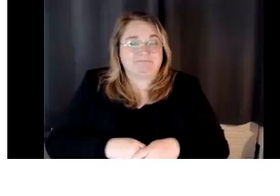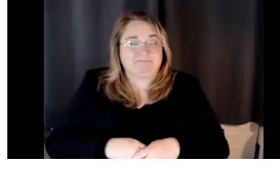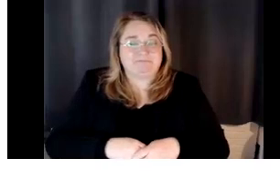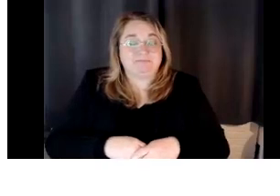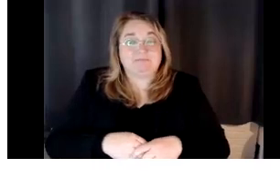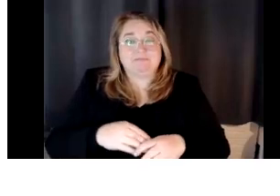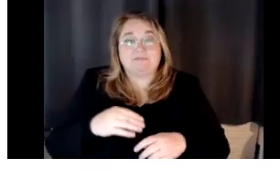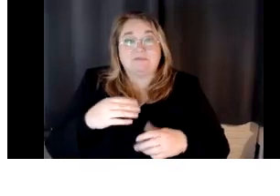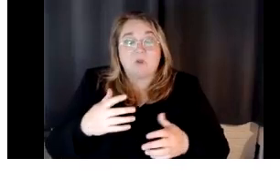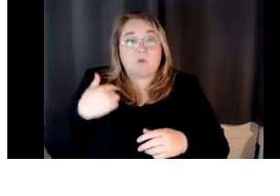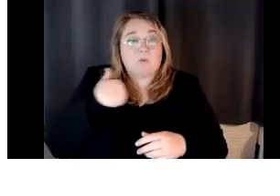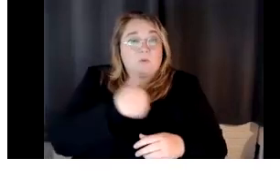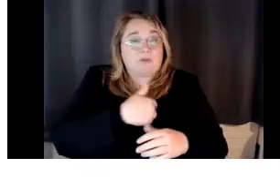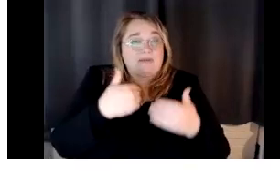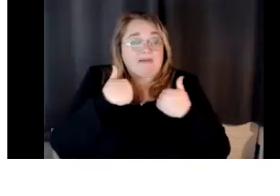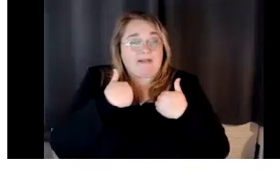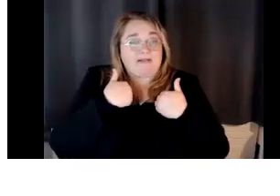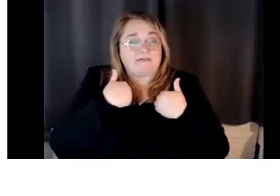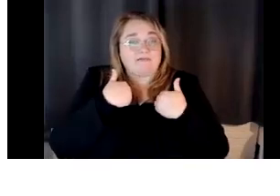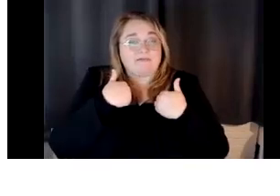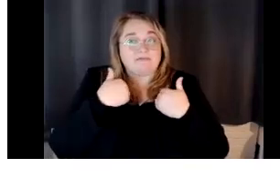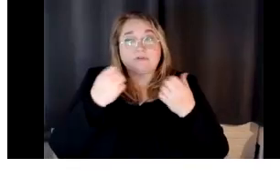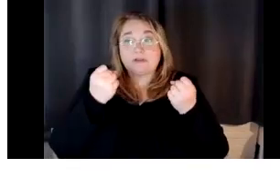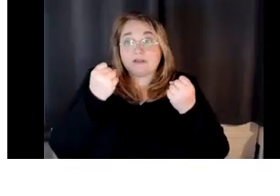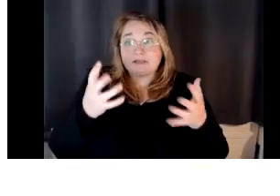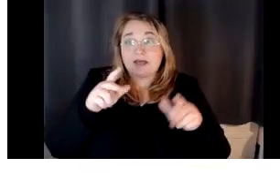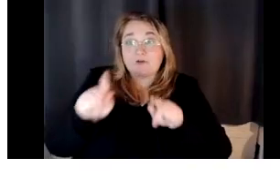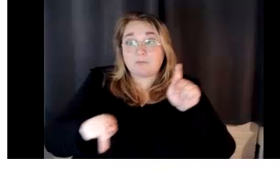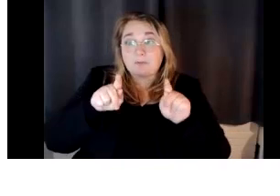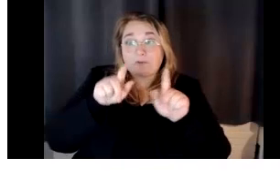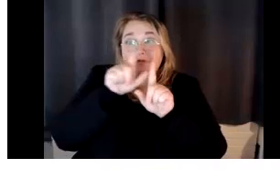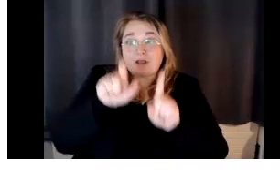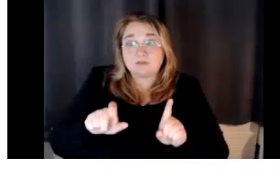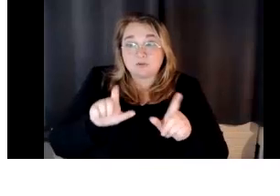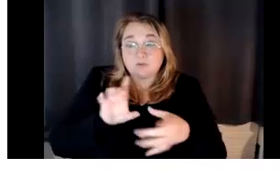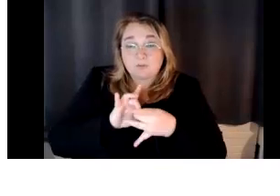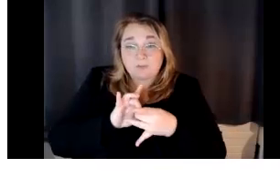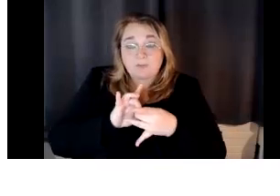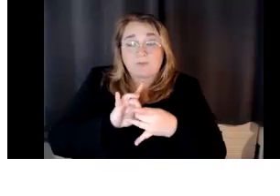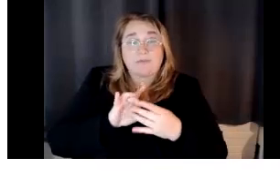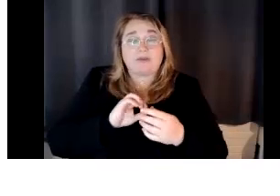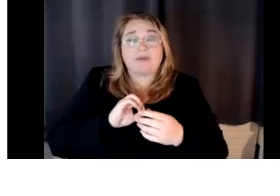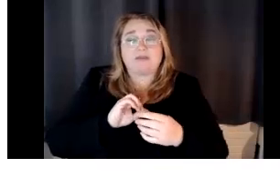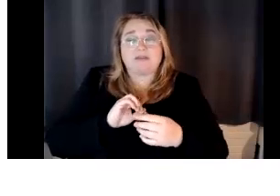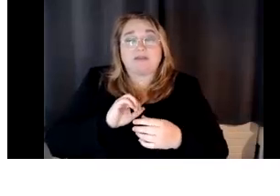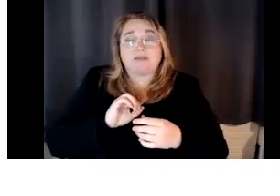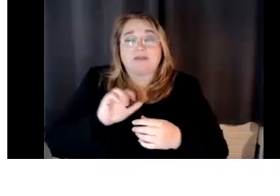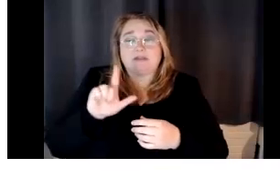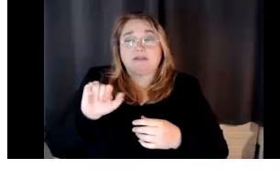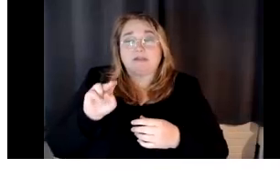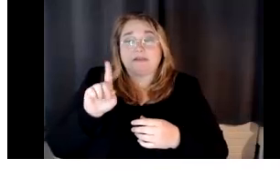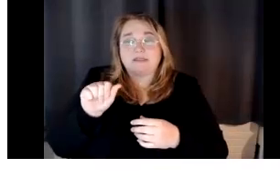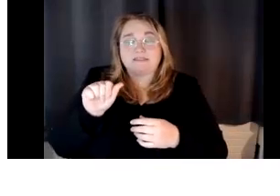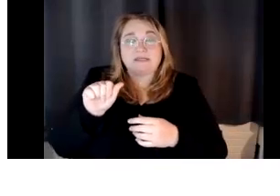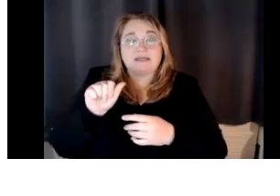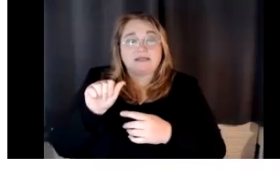we're going um, lot of people on Zoom and Linda, um, and while I'm